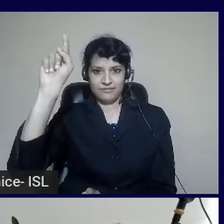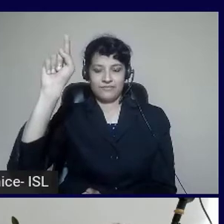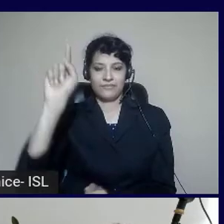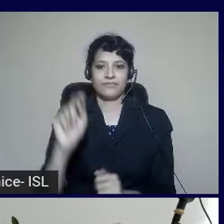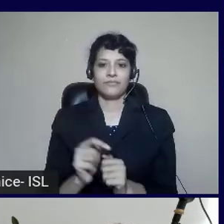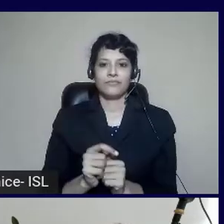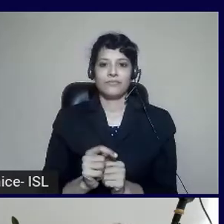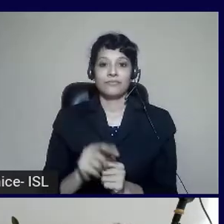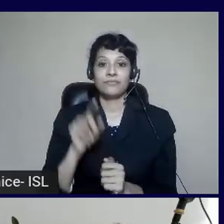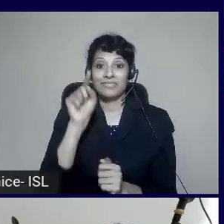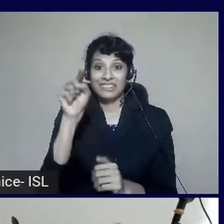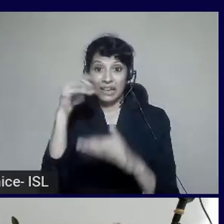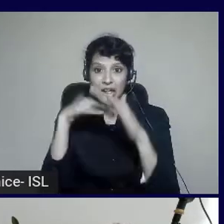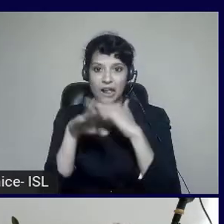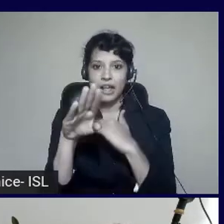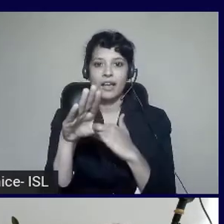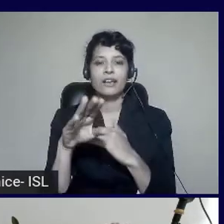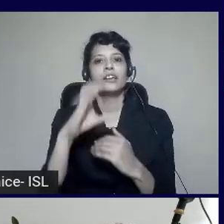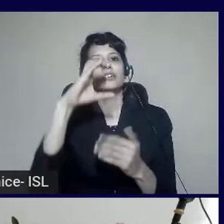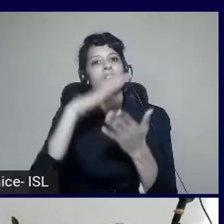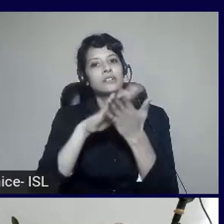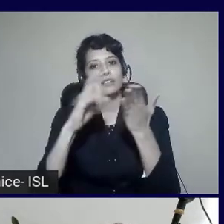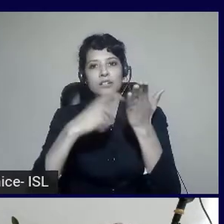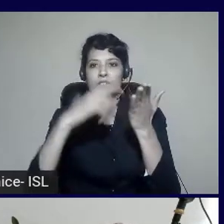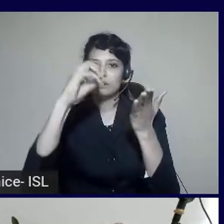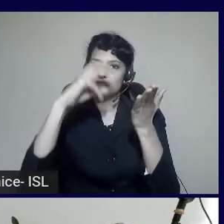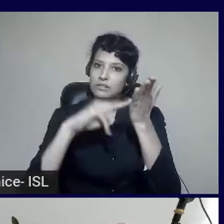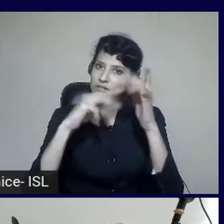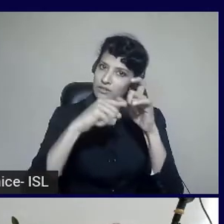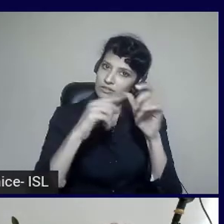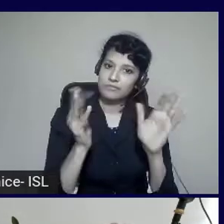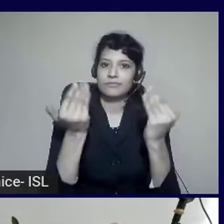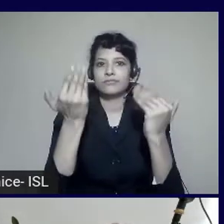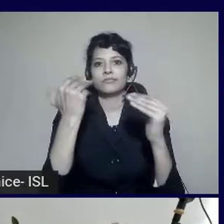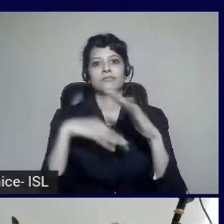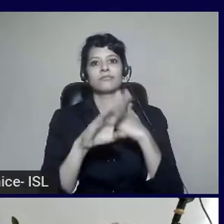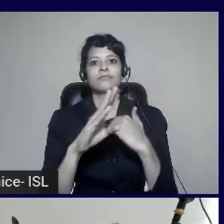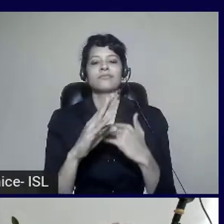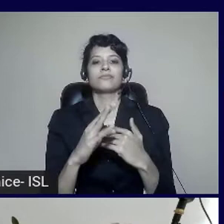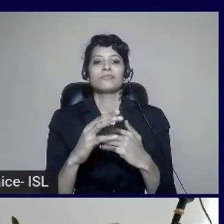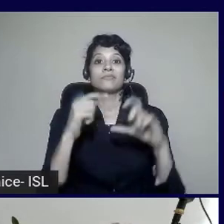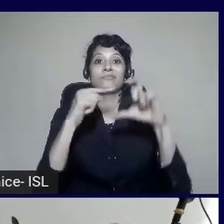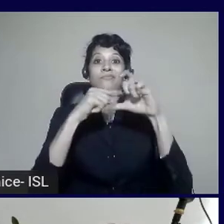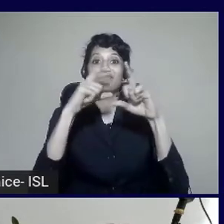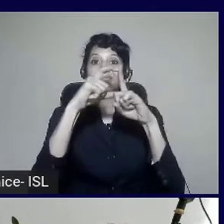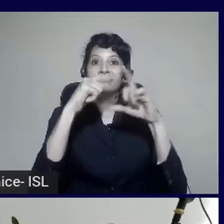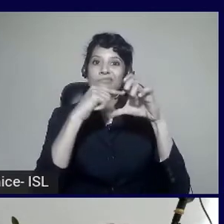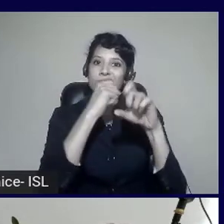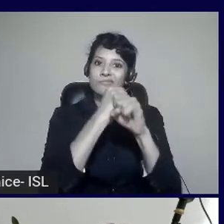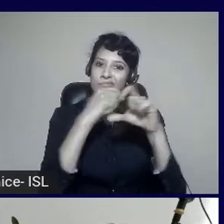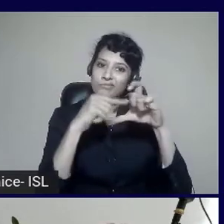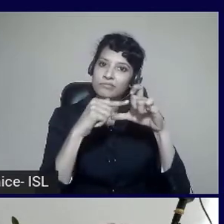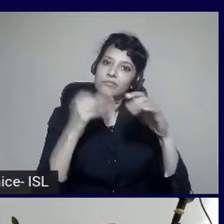Now this is available in Chrome and Edge. You can go install it now. And in the Chrome store. So if you go here. you go